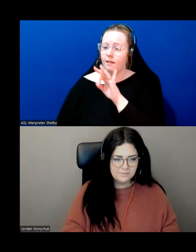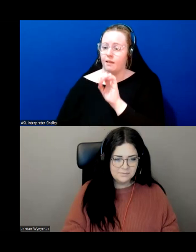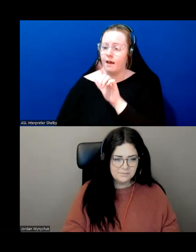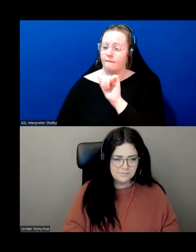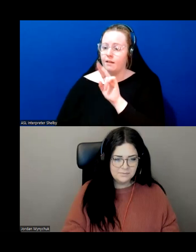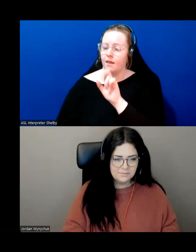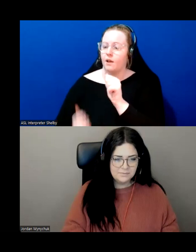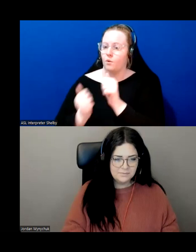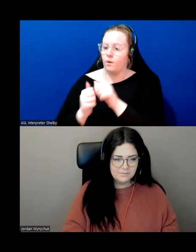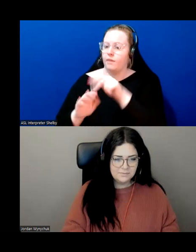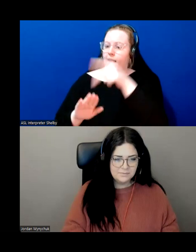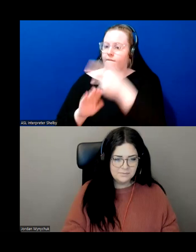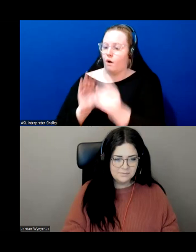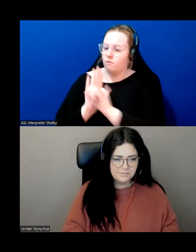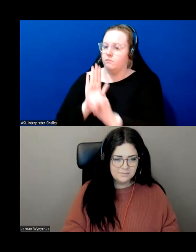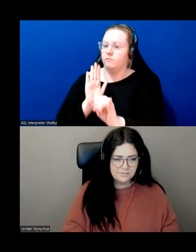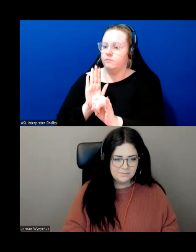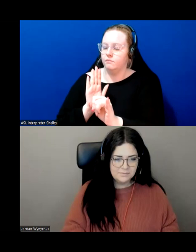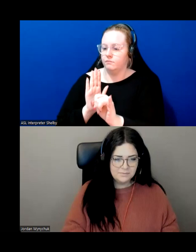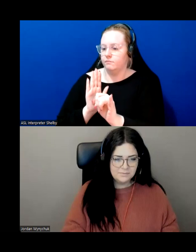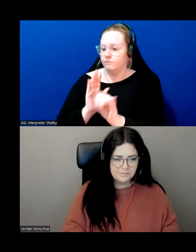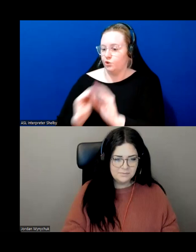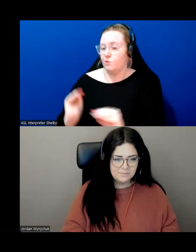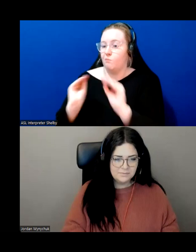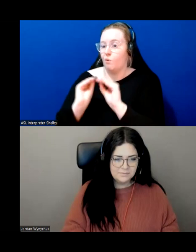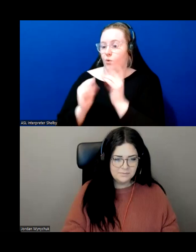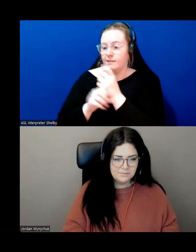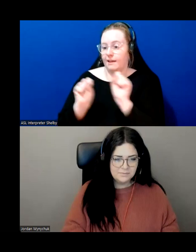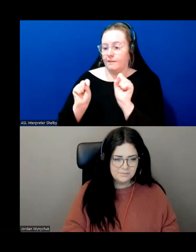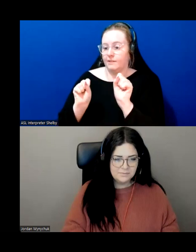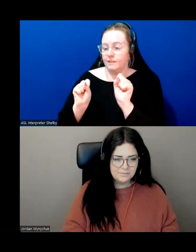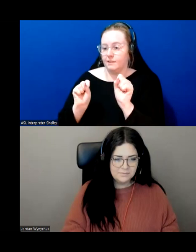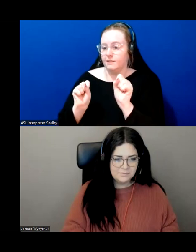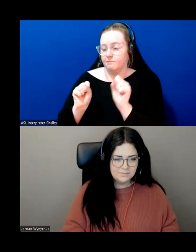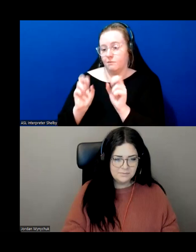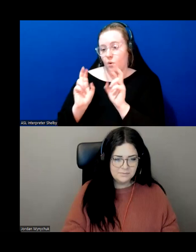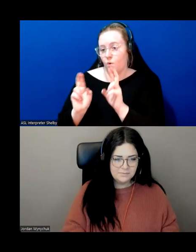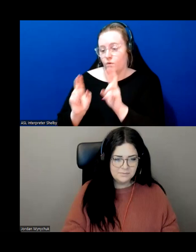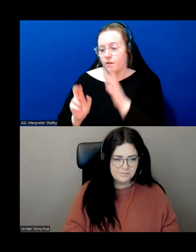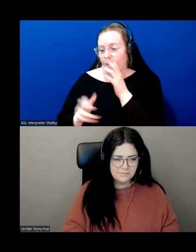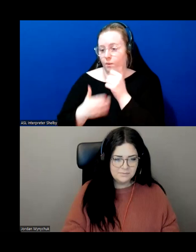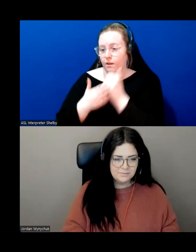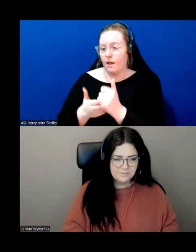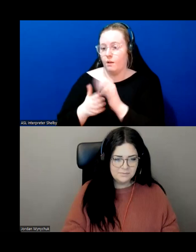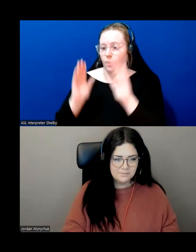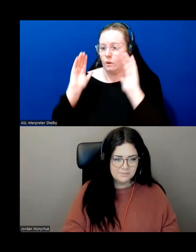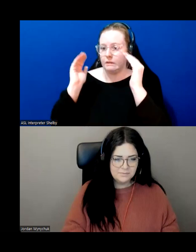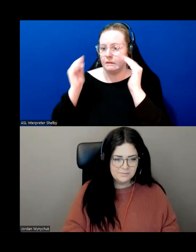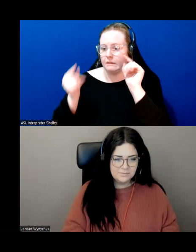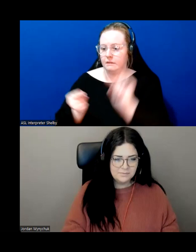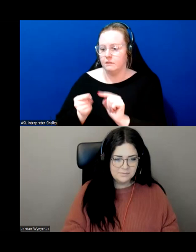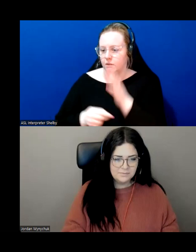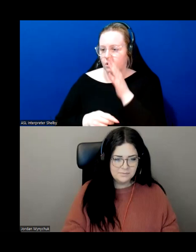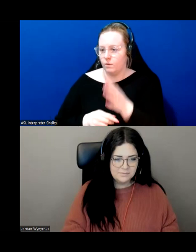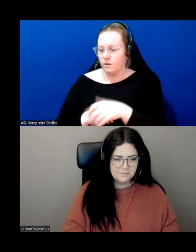that extra added extra added layer of protection hopefully that that will alleviate uh some concern of